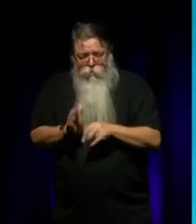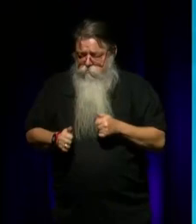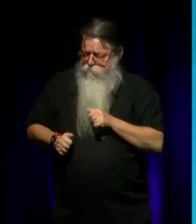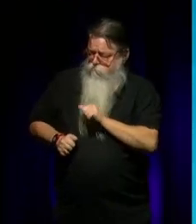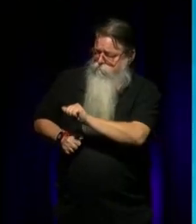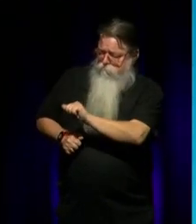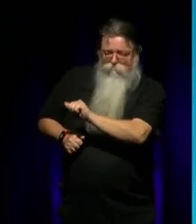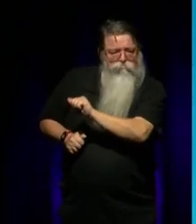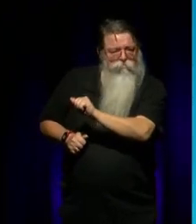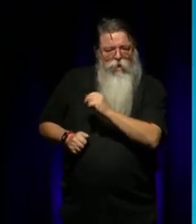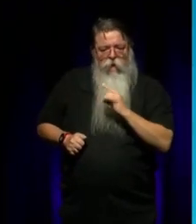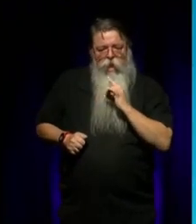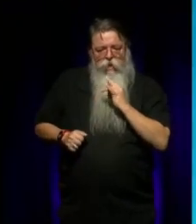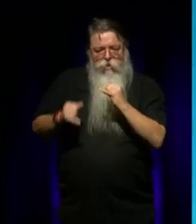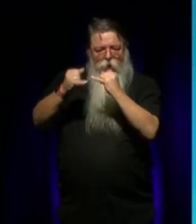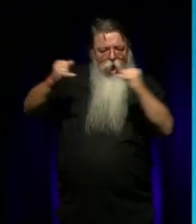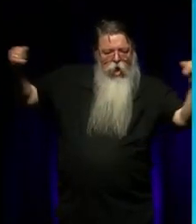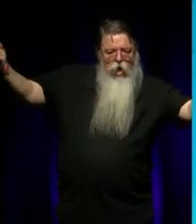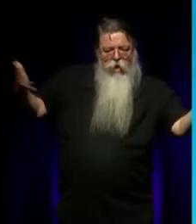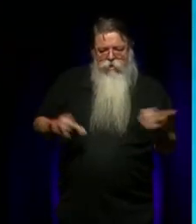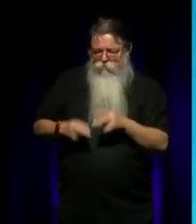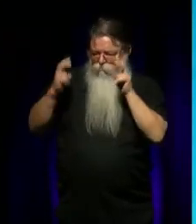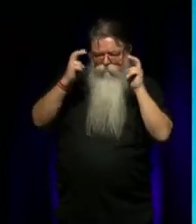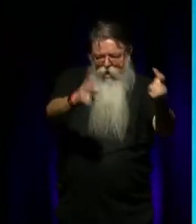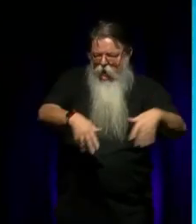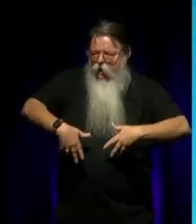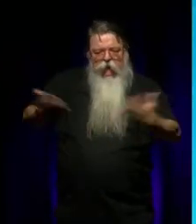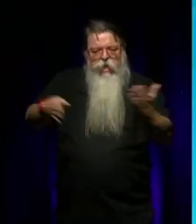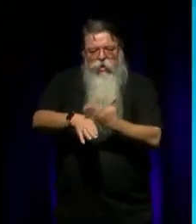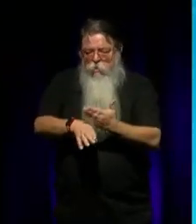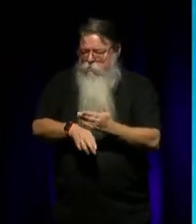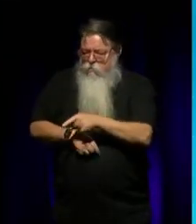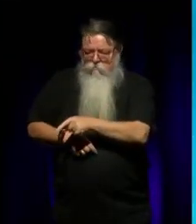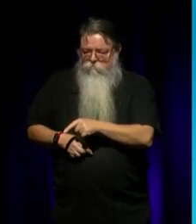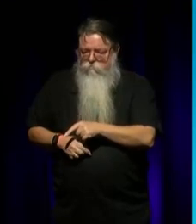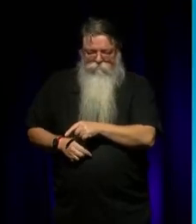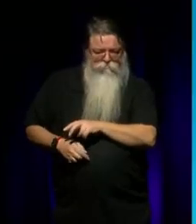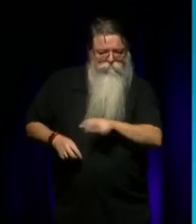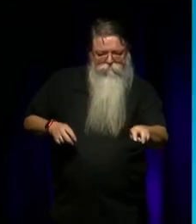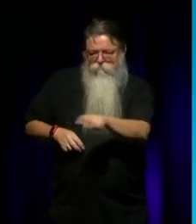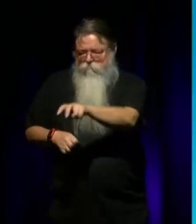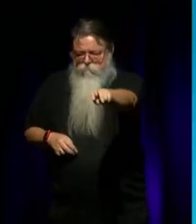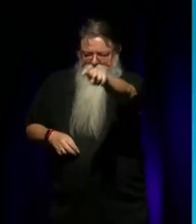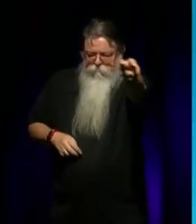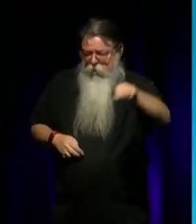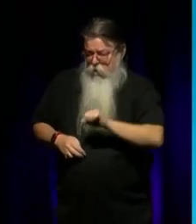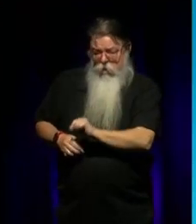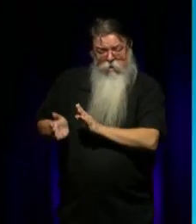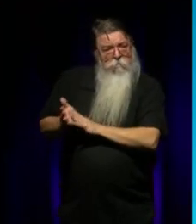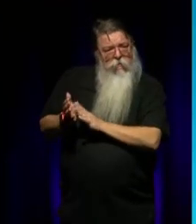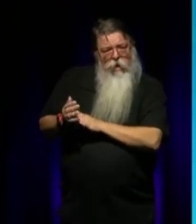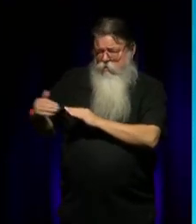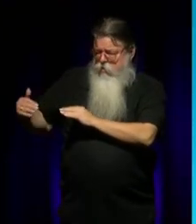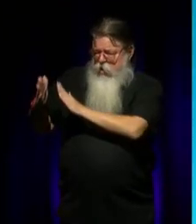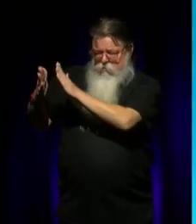He did everything from, you know, electric linesmen to rail, any job he could get, you know. And, plus, he was in a generation where his mother was challenged by our